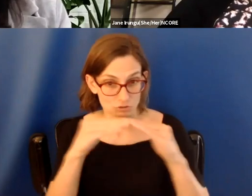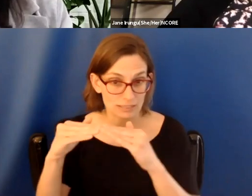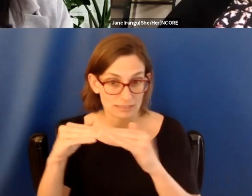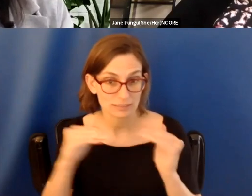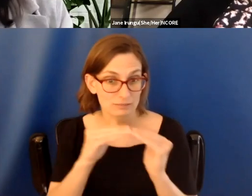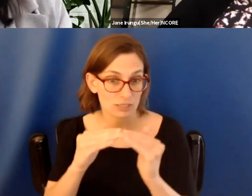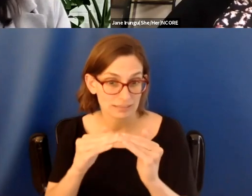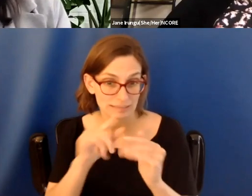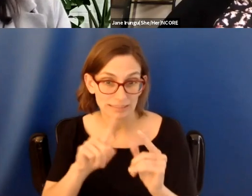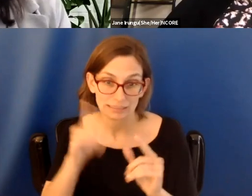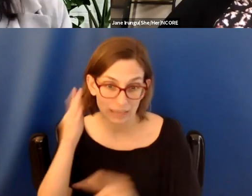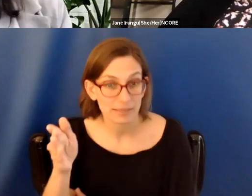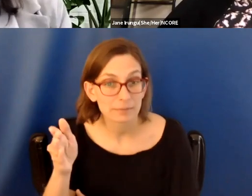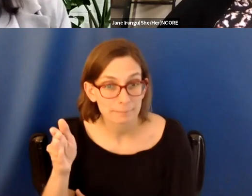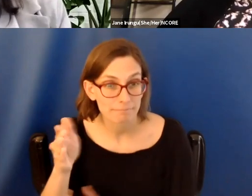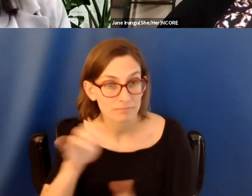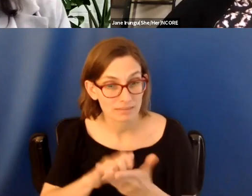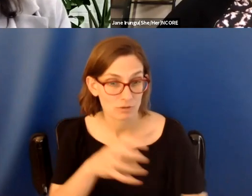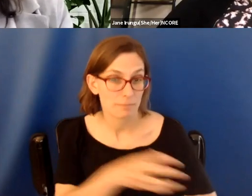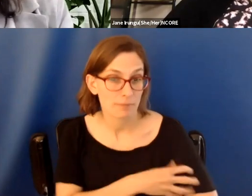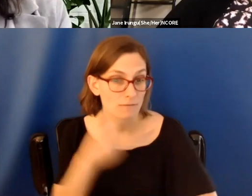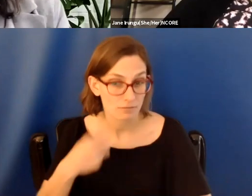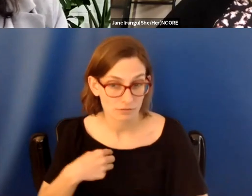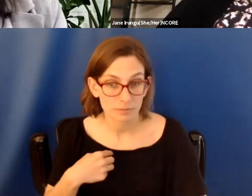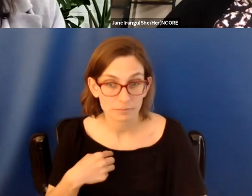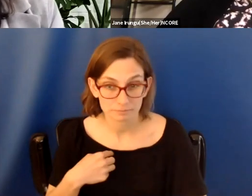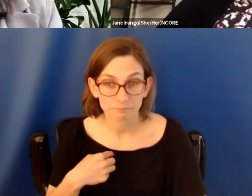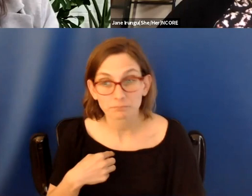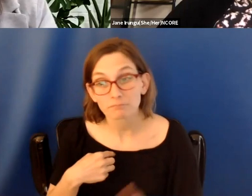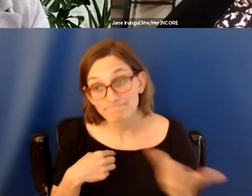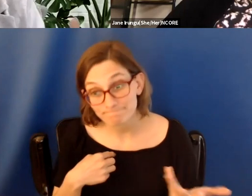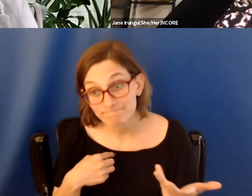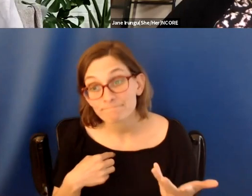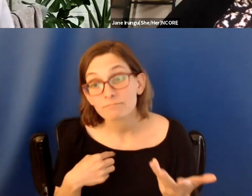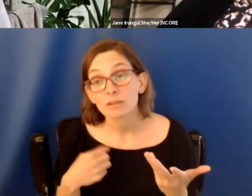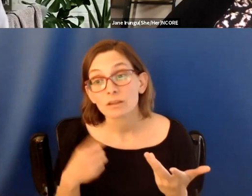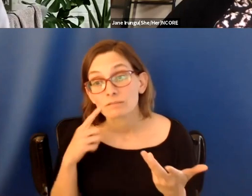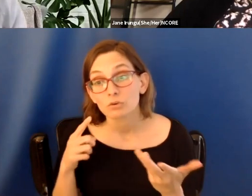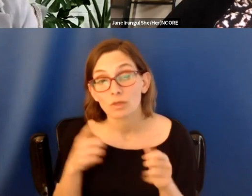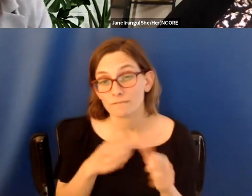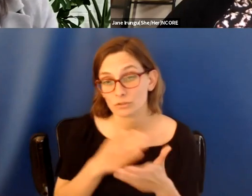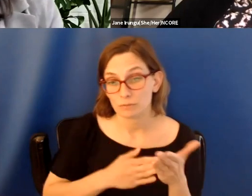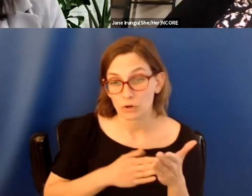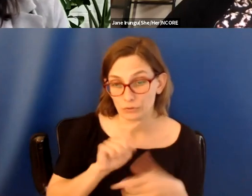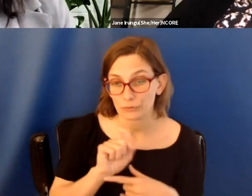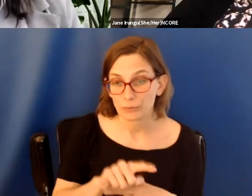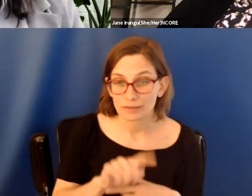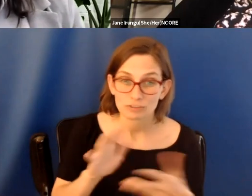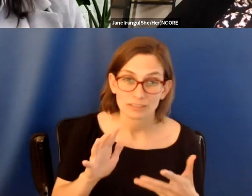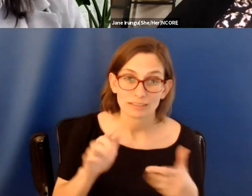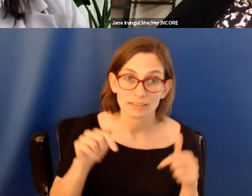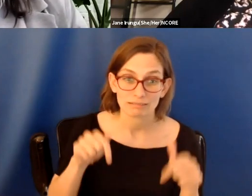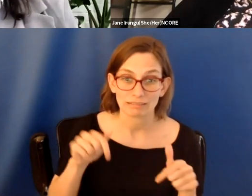And that was very, very powerful for me. But, um, to the first part of the question, um, this